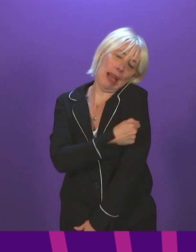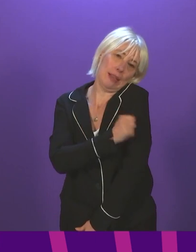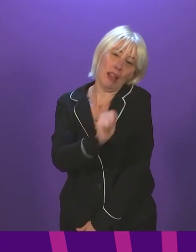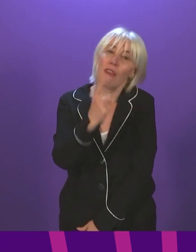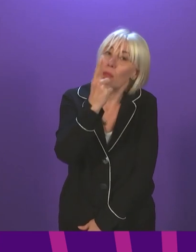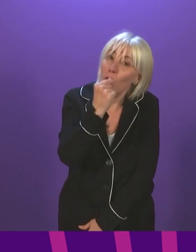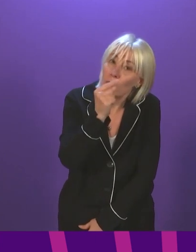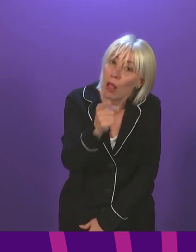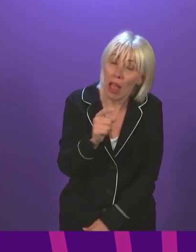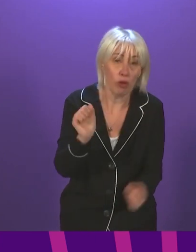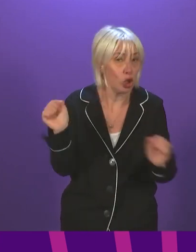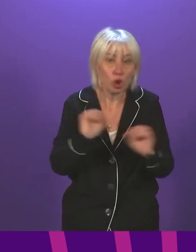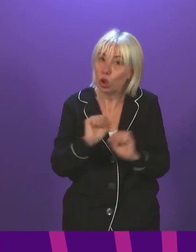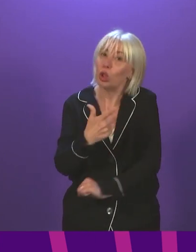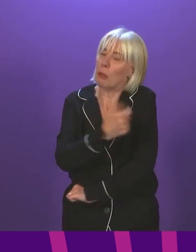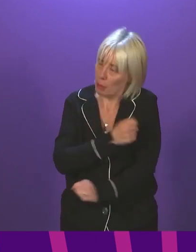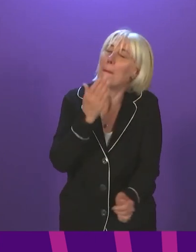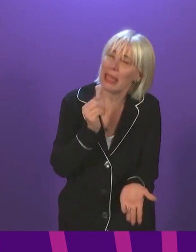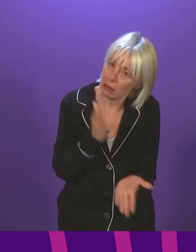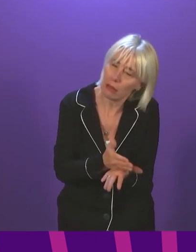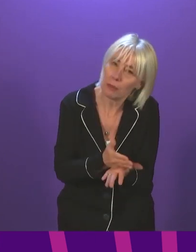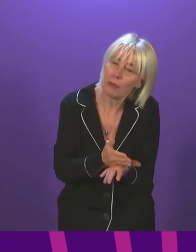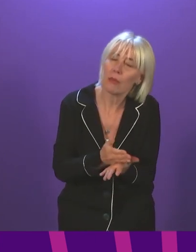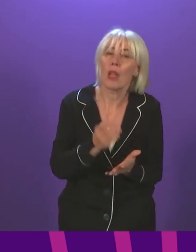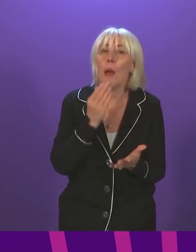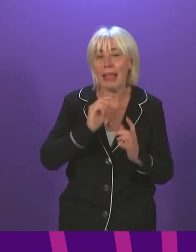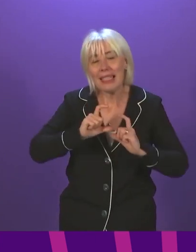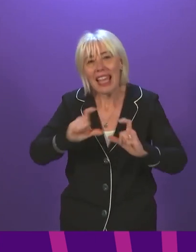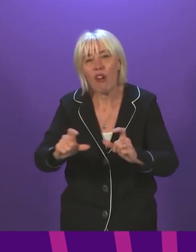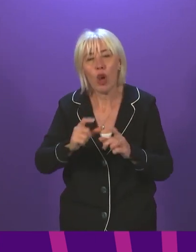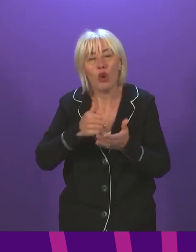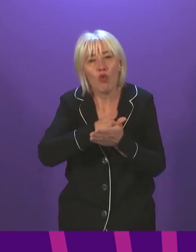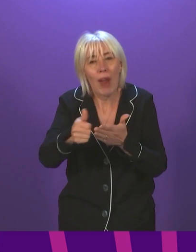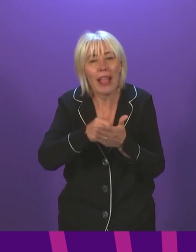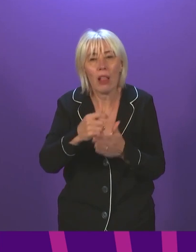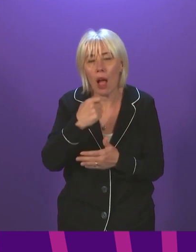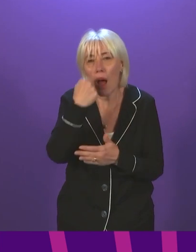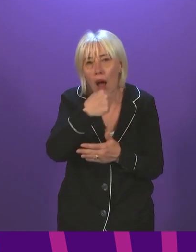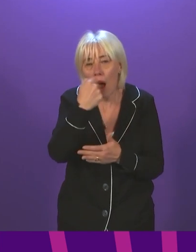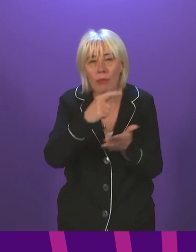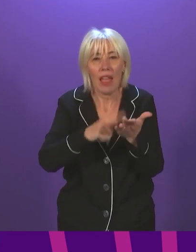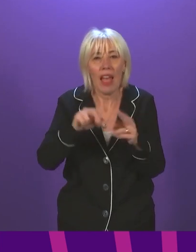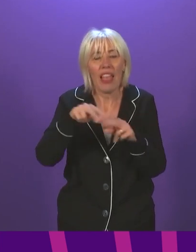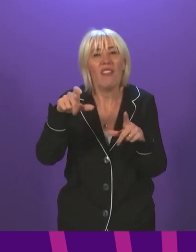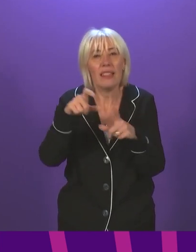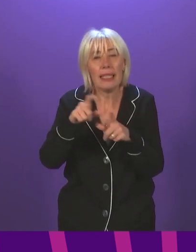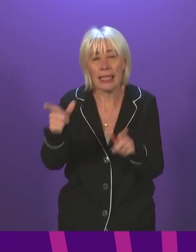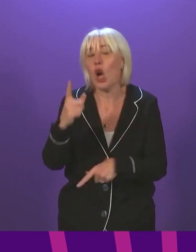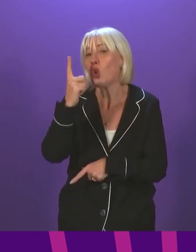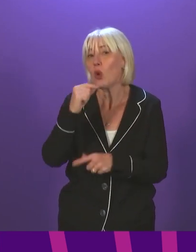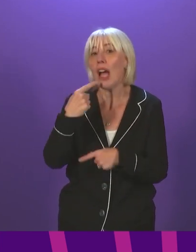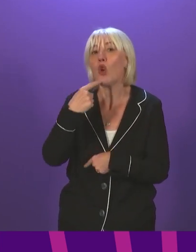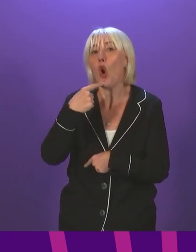eligible and you haven't yet done so. Secondly, please continue to test yourself regularly with lateral flow devices. You can order these